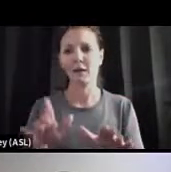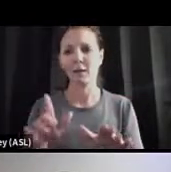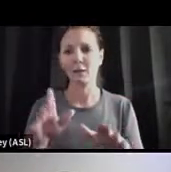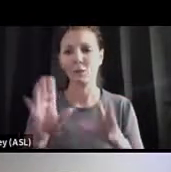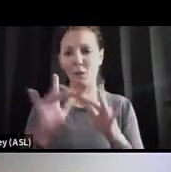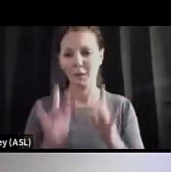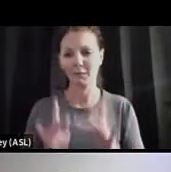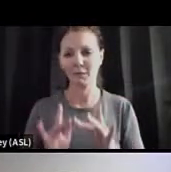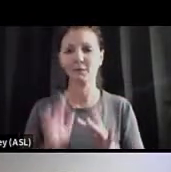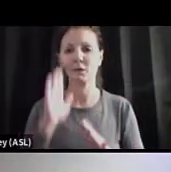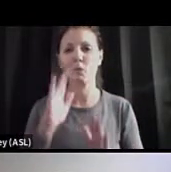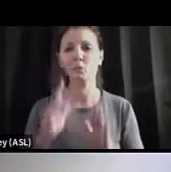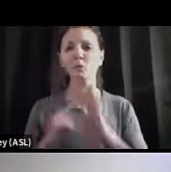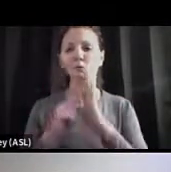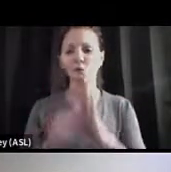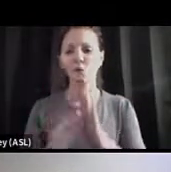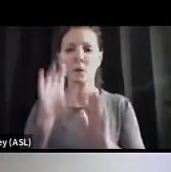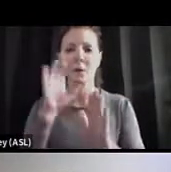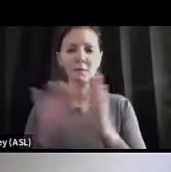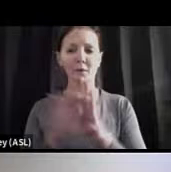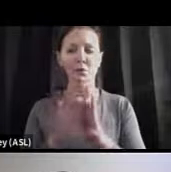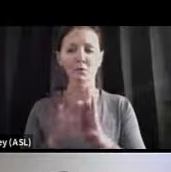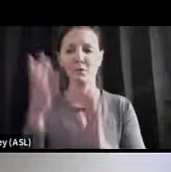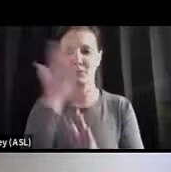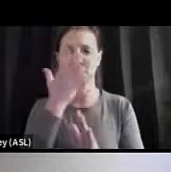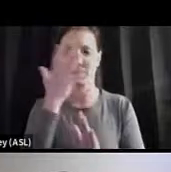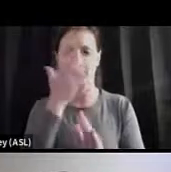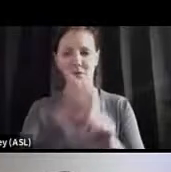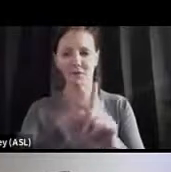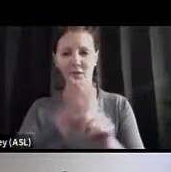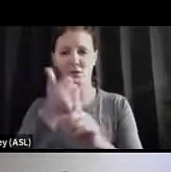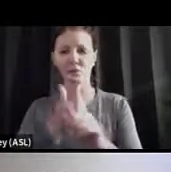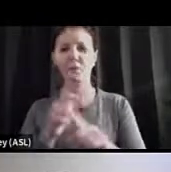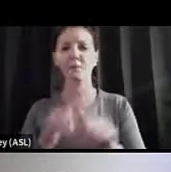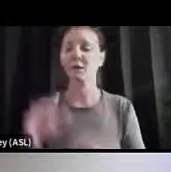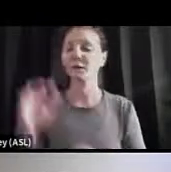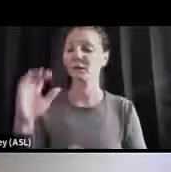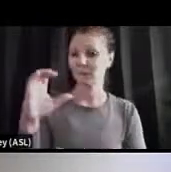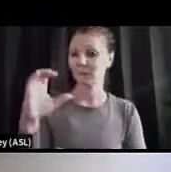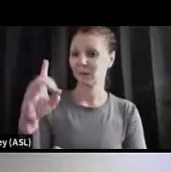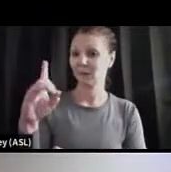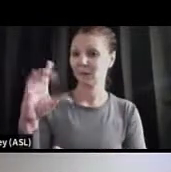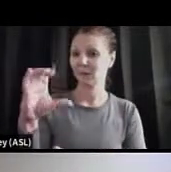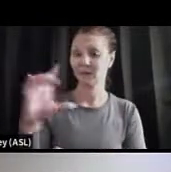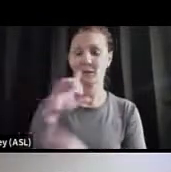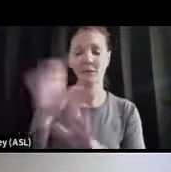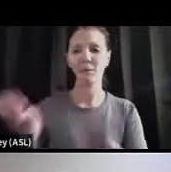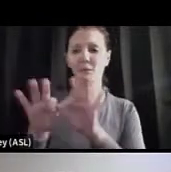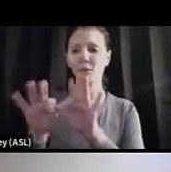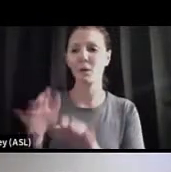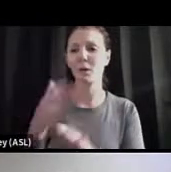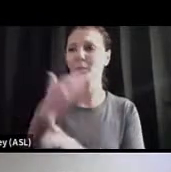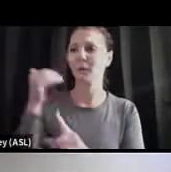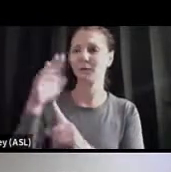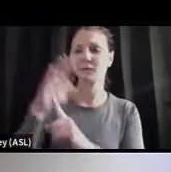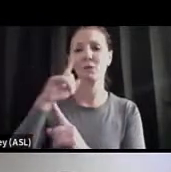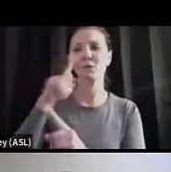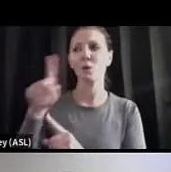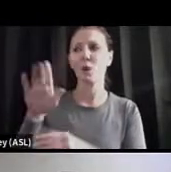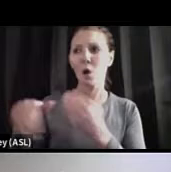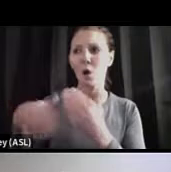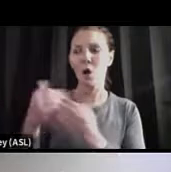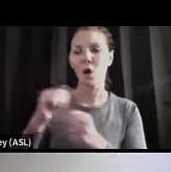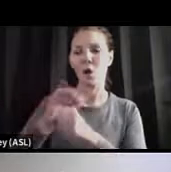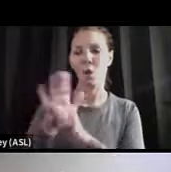pictures of the face pages. But the CDC is sort of our go to for all things COVID. They have a great web page that